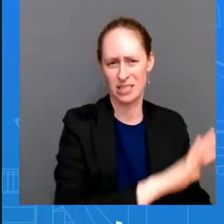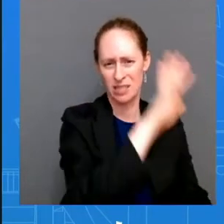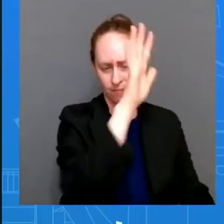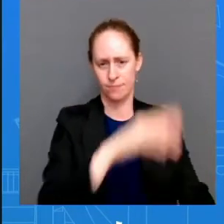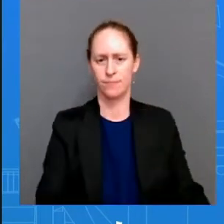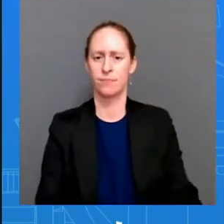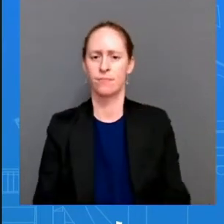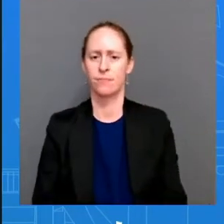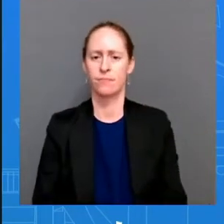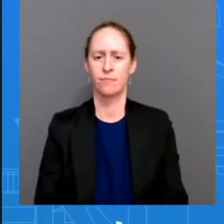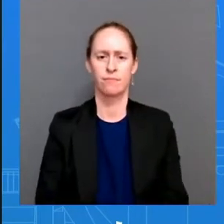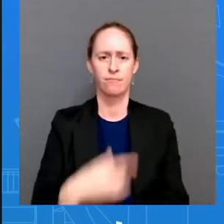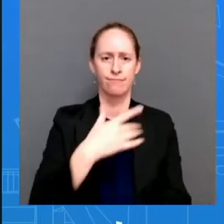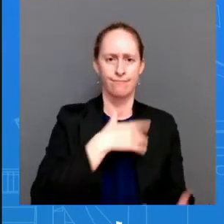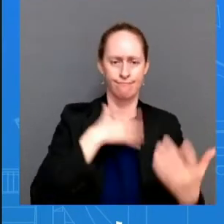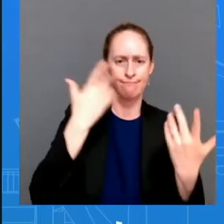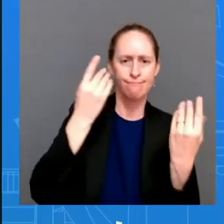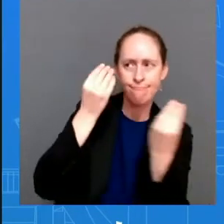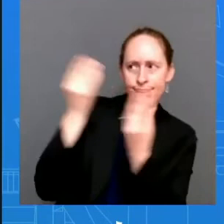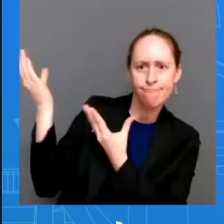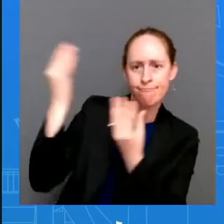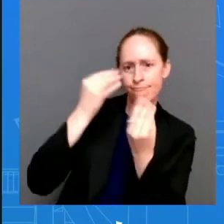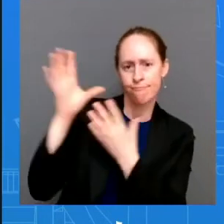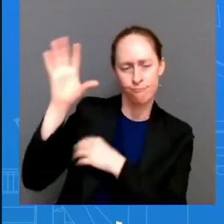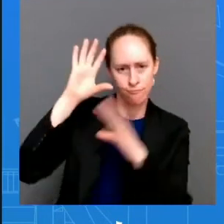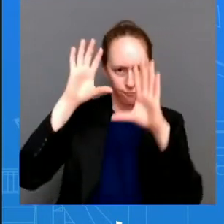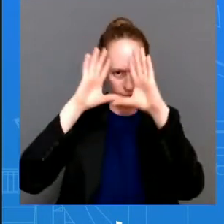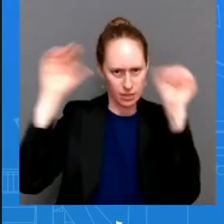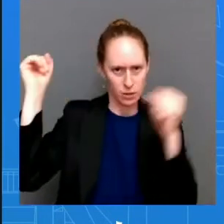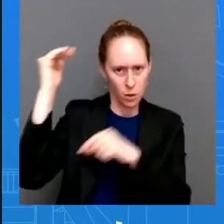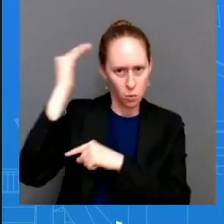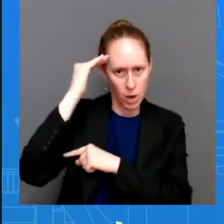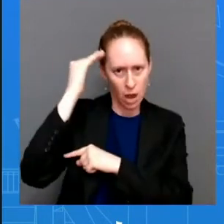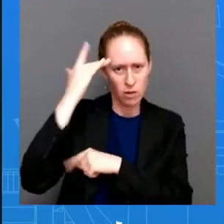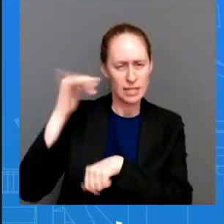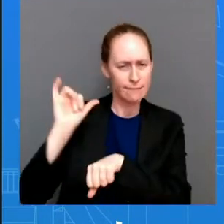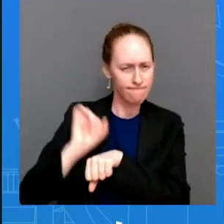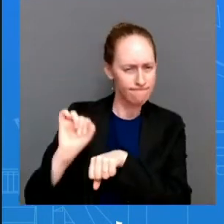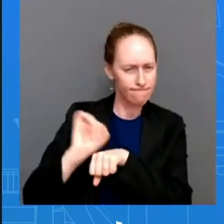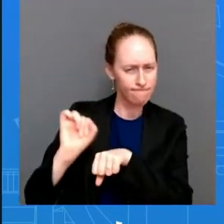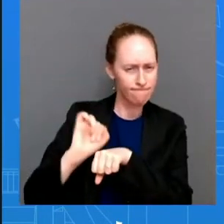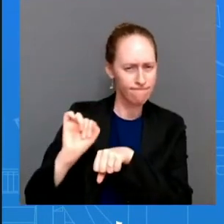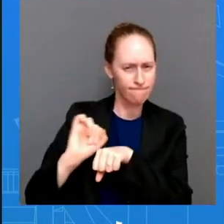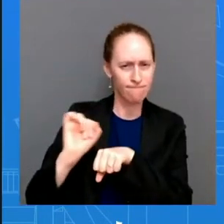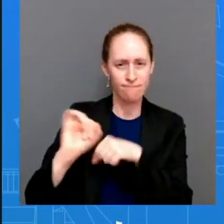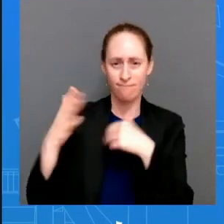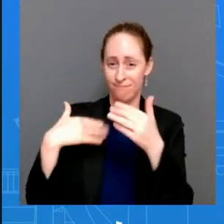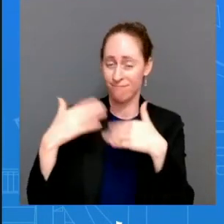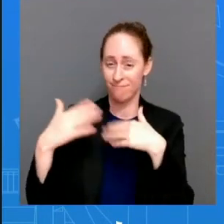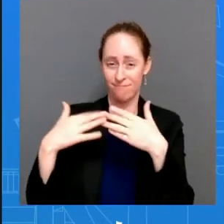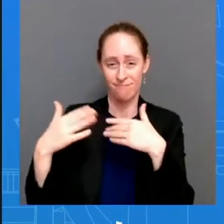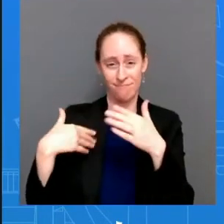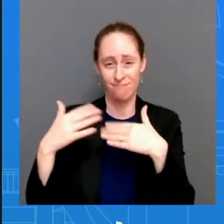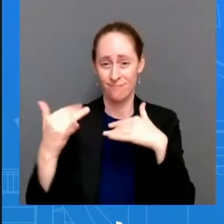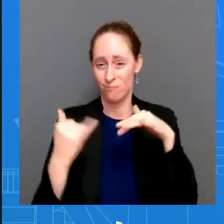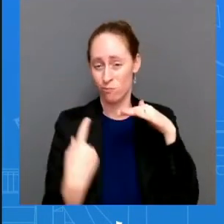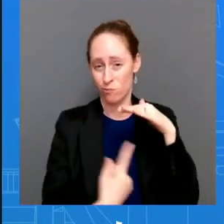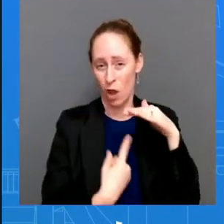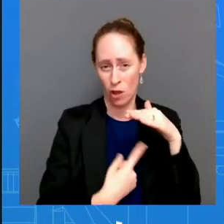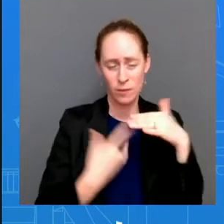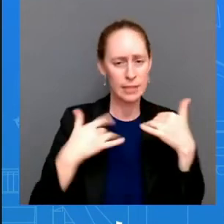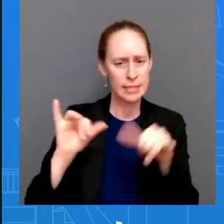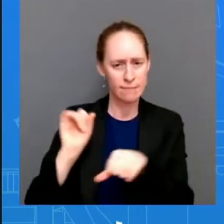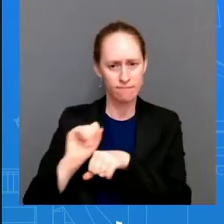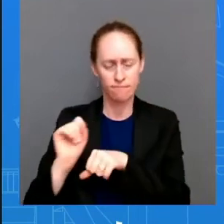resident he's working every day i'll say this to the folks in that region our hearts go out to the people who have been